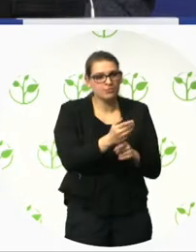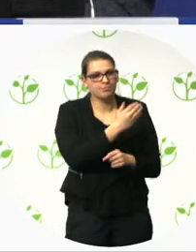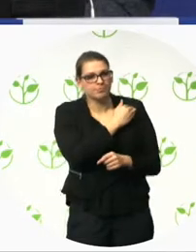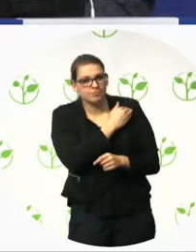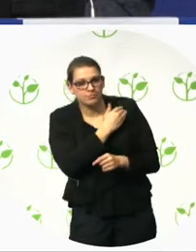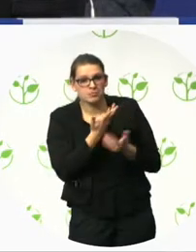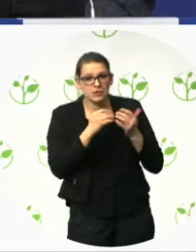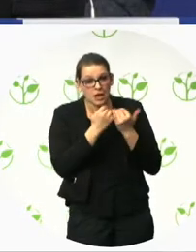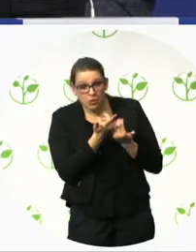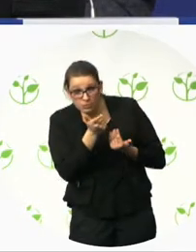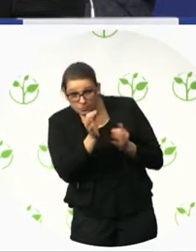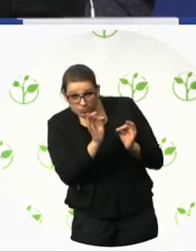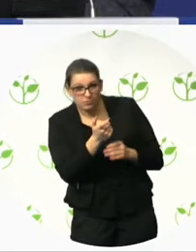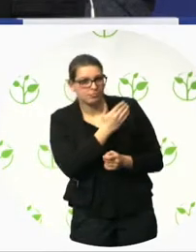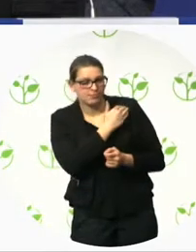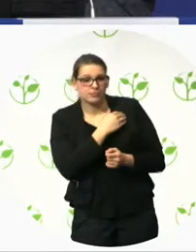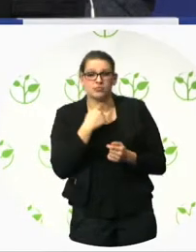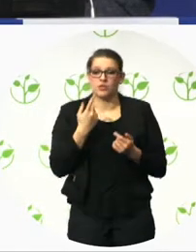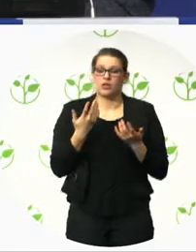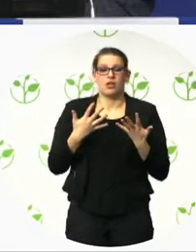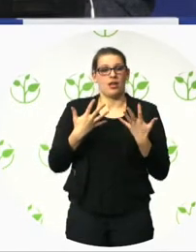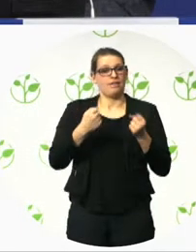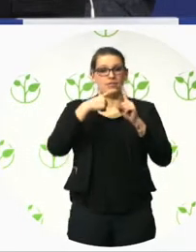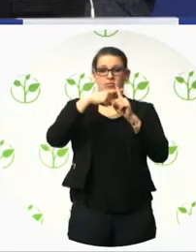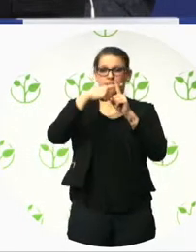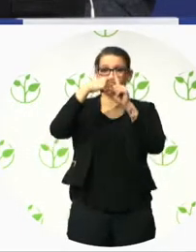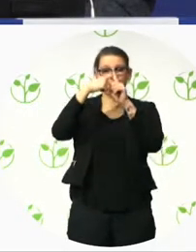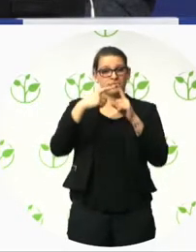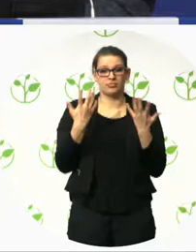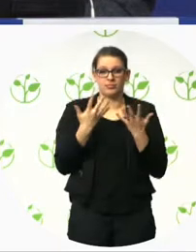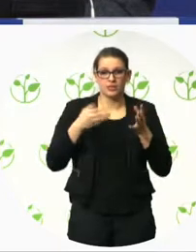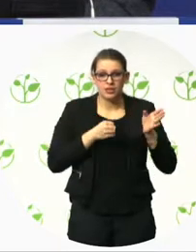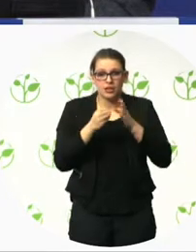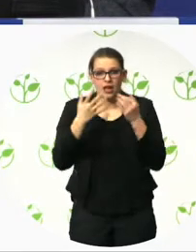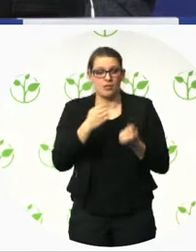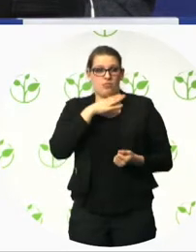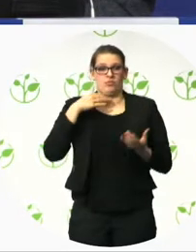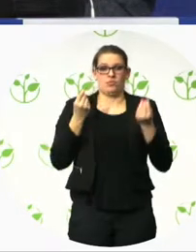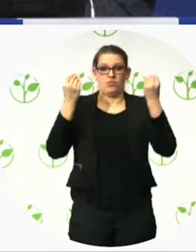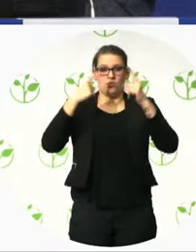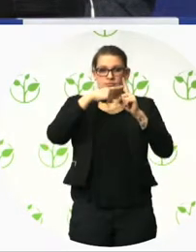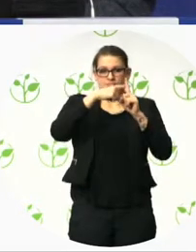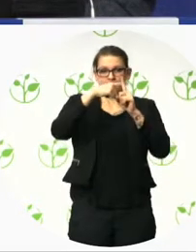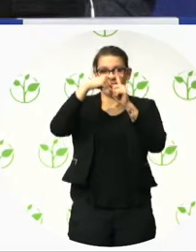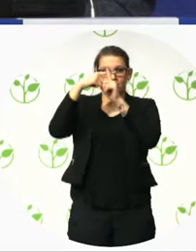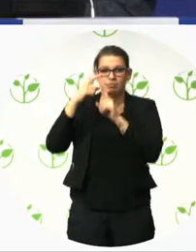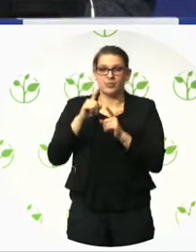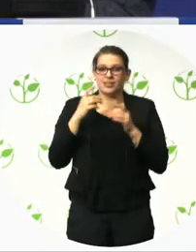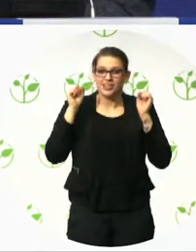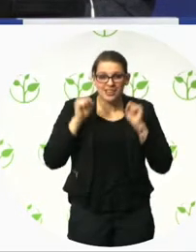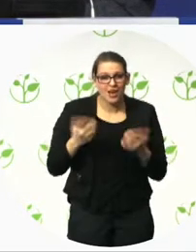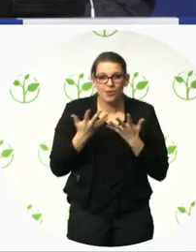The impact is measured as an increase of social meetings, outdoor life, nature experience,